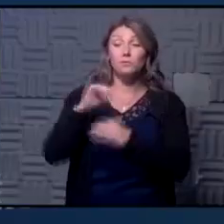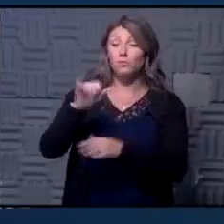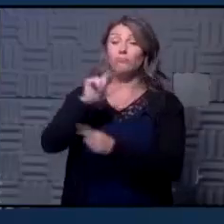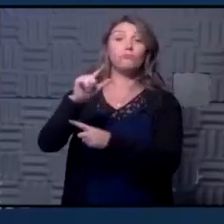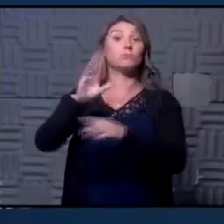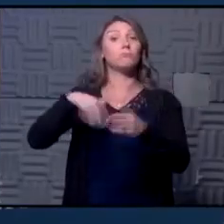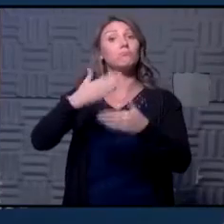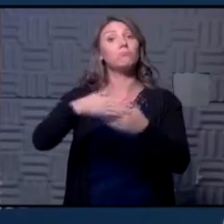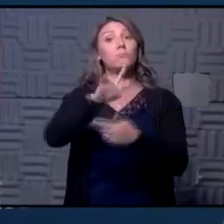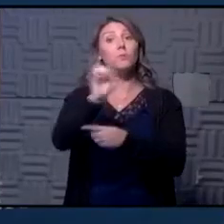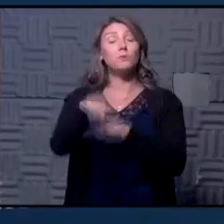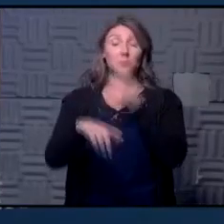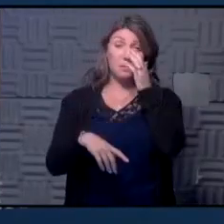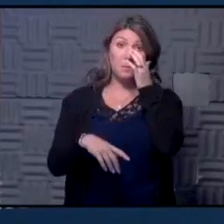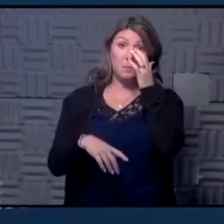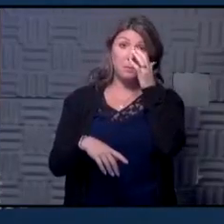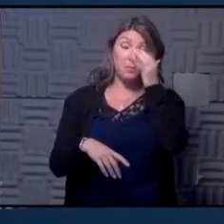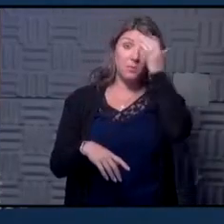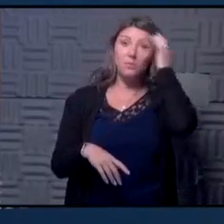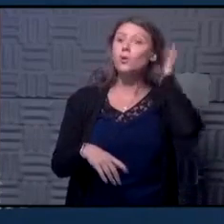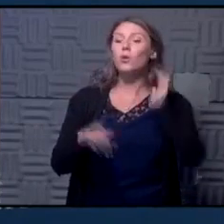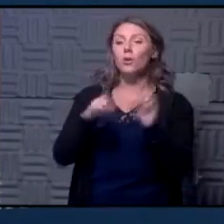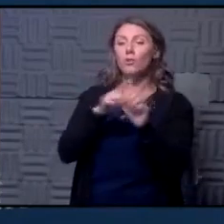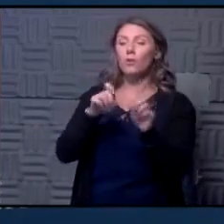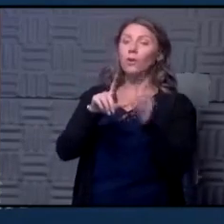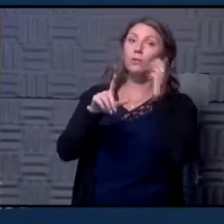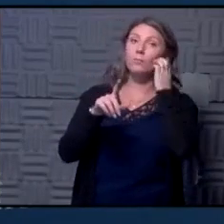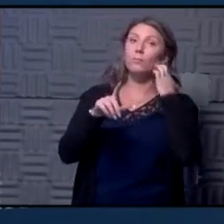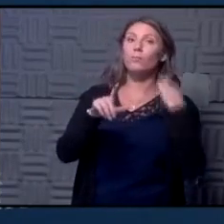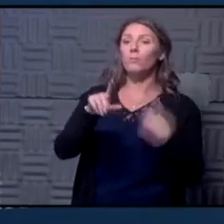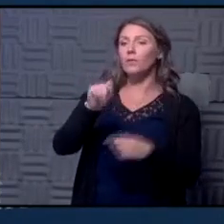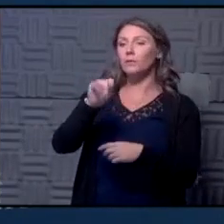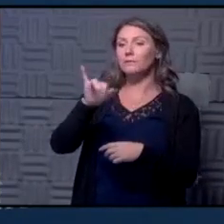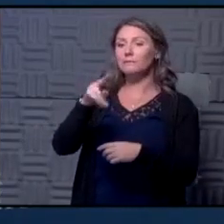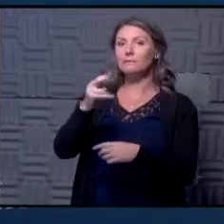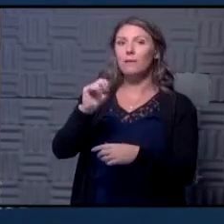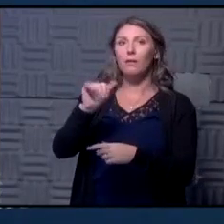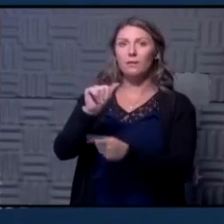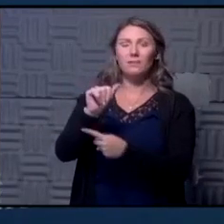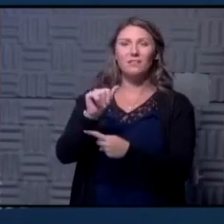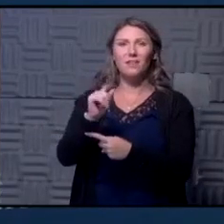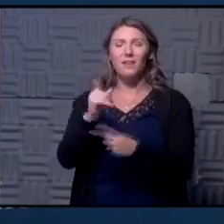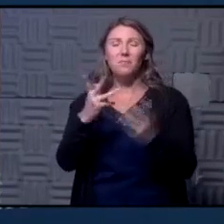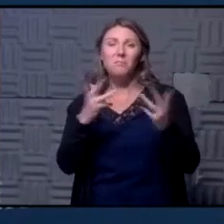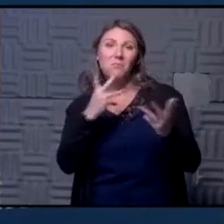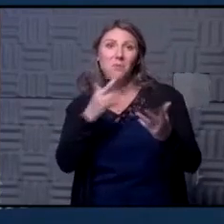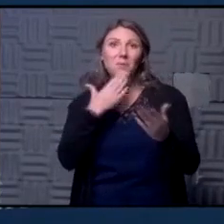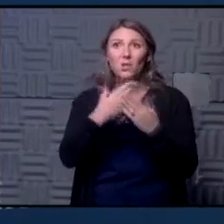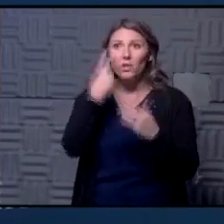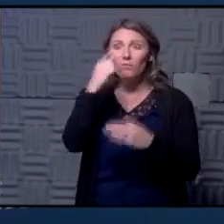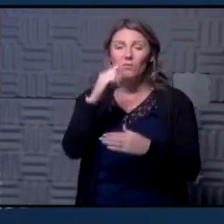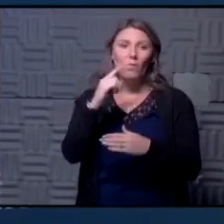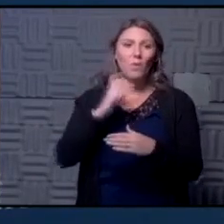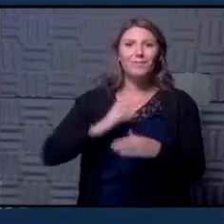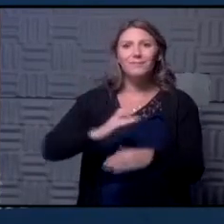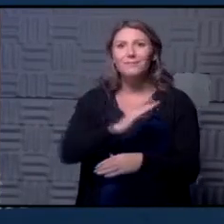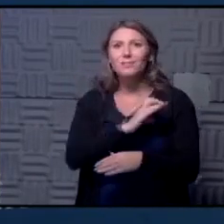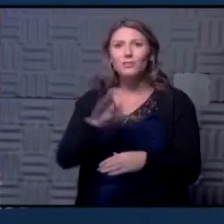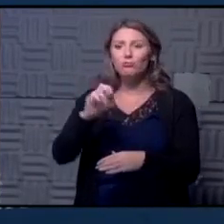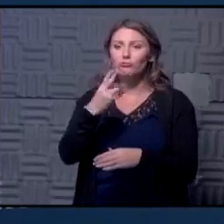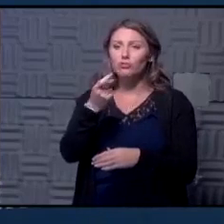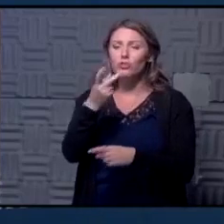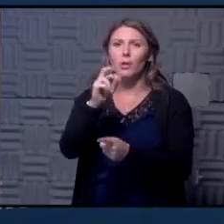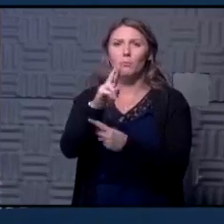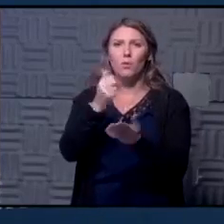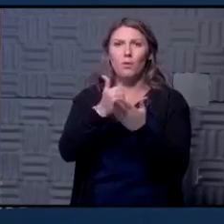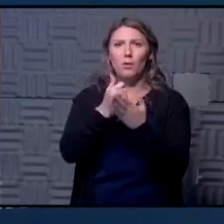yeah this is from Tanya and it might be good for the chamber to consider helping her understand she wants to